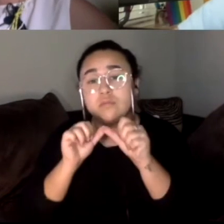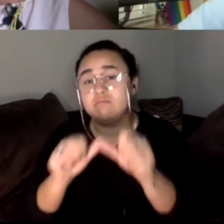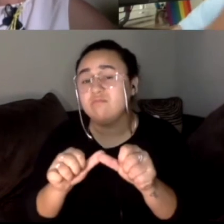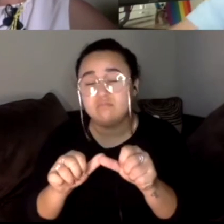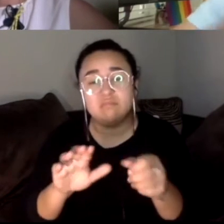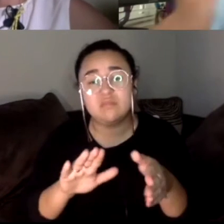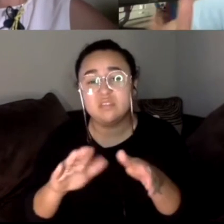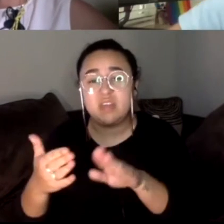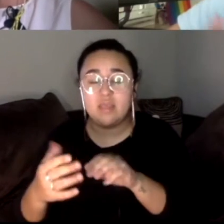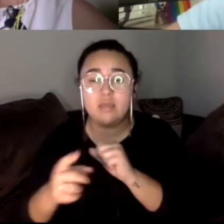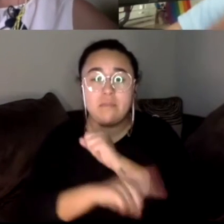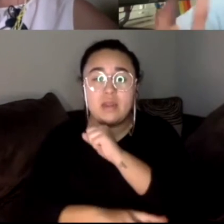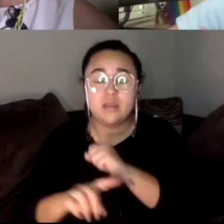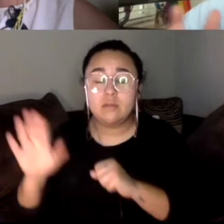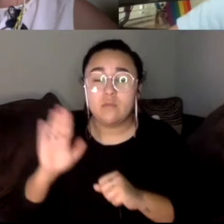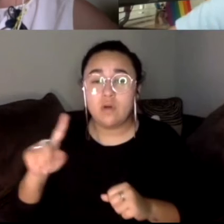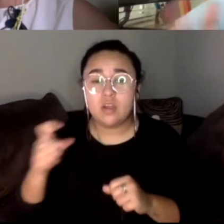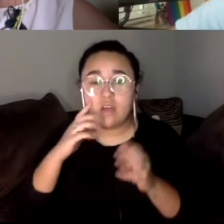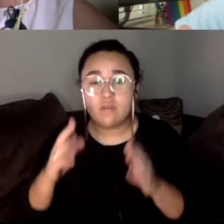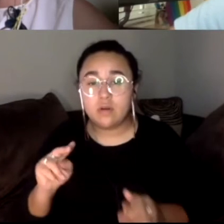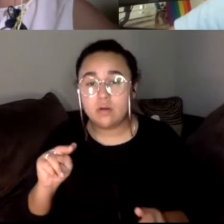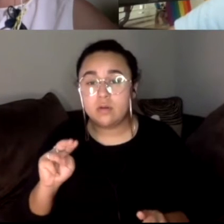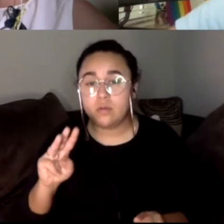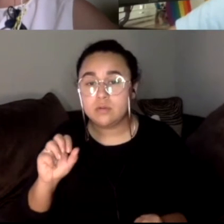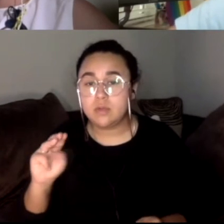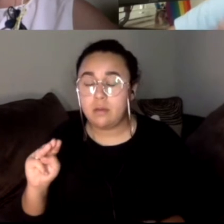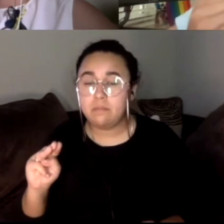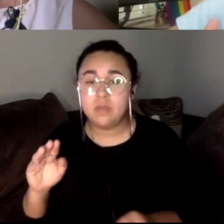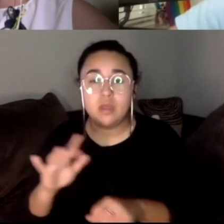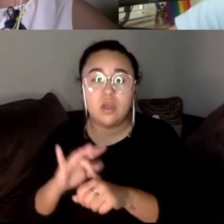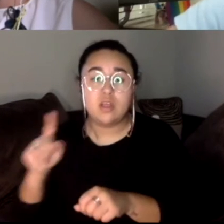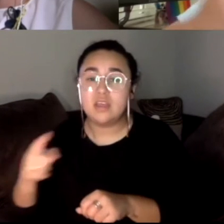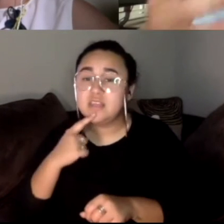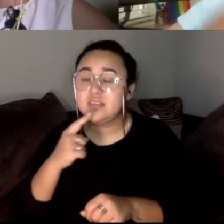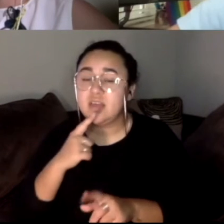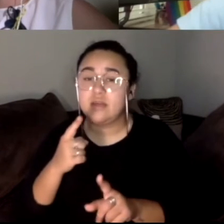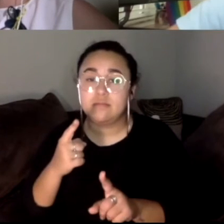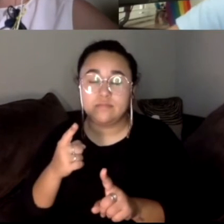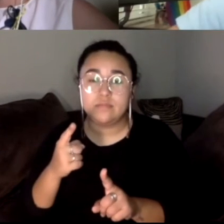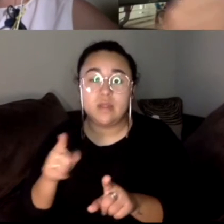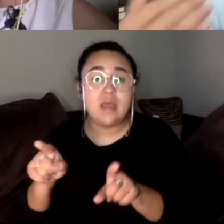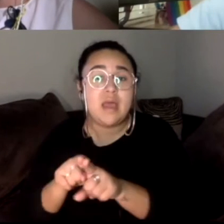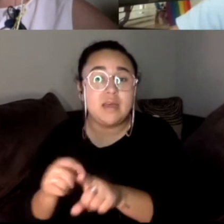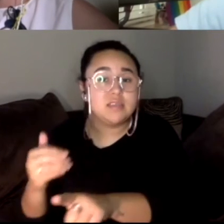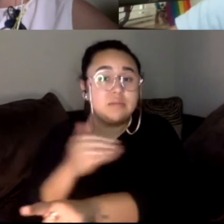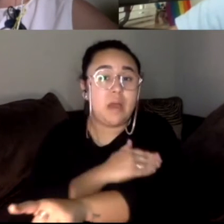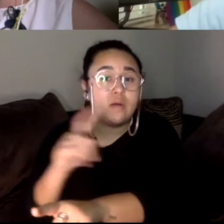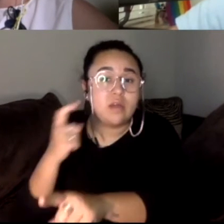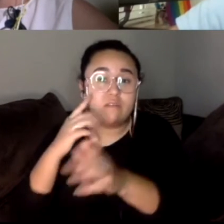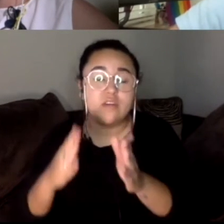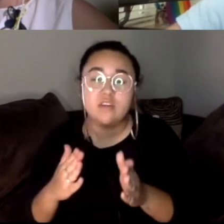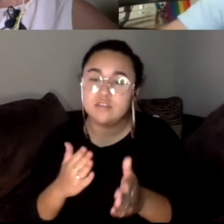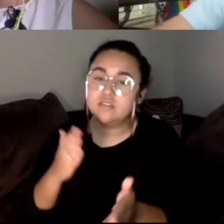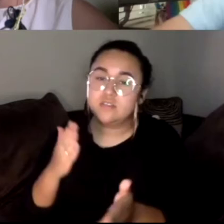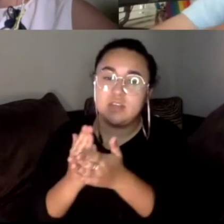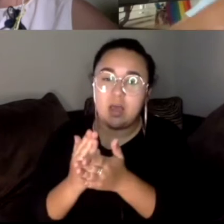even though then the governor, Governor Newsom came in very early. And I agree with this is he basically essentially, right, as the power of governors stopped having executions.